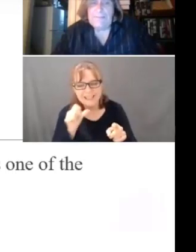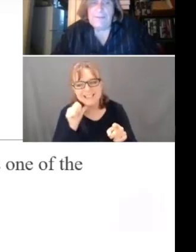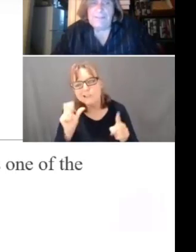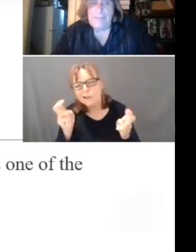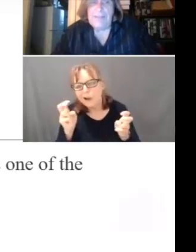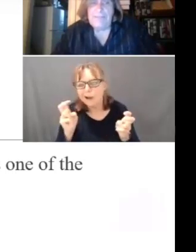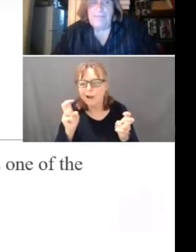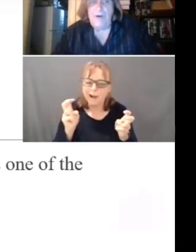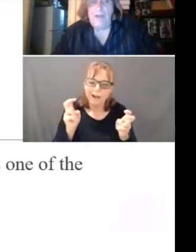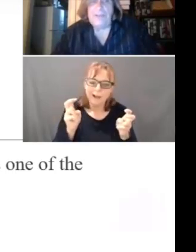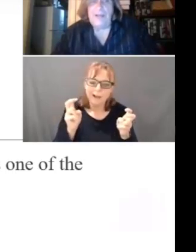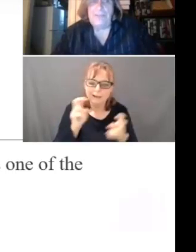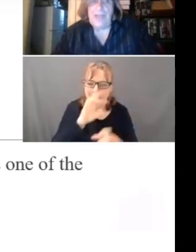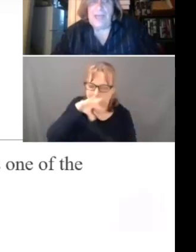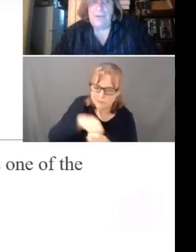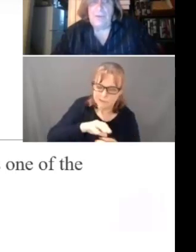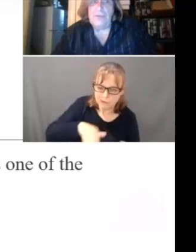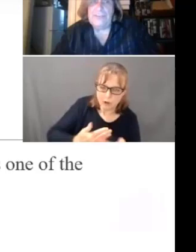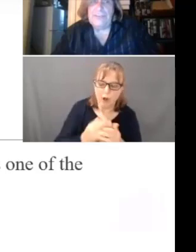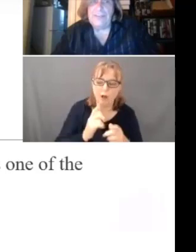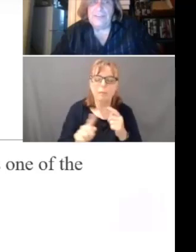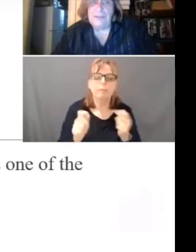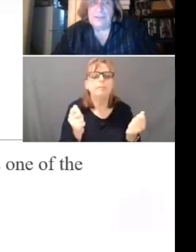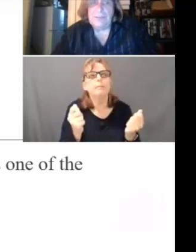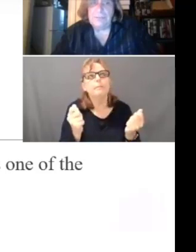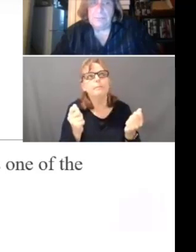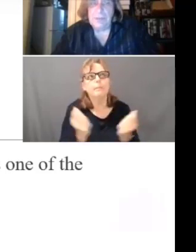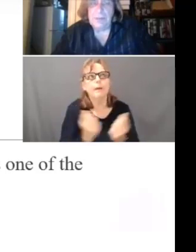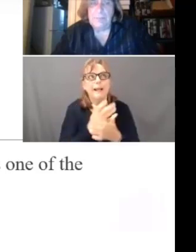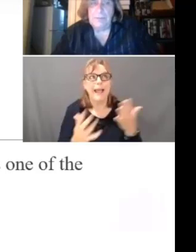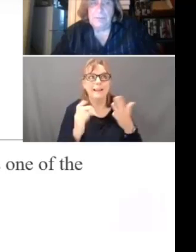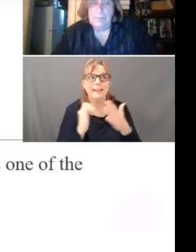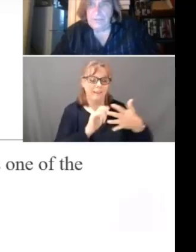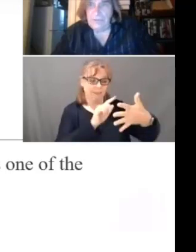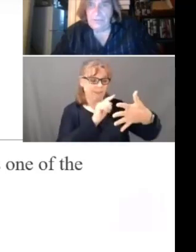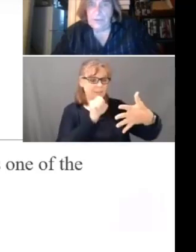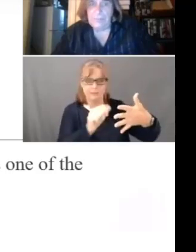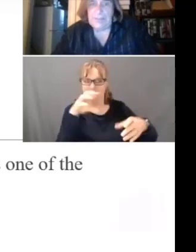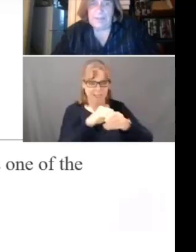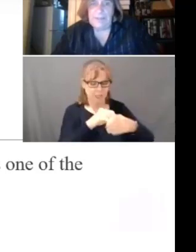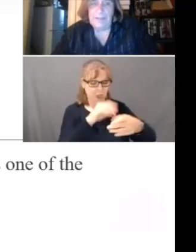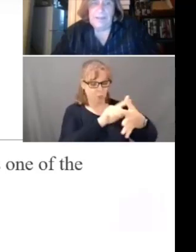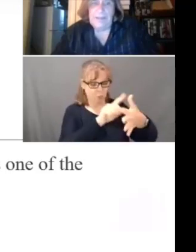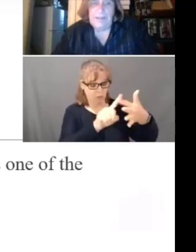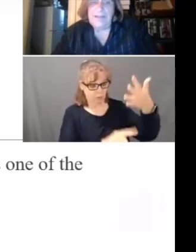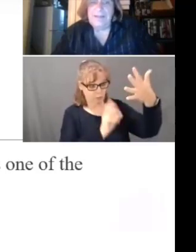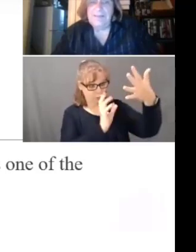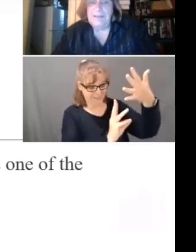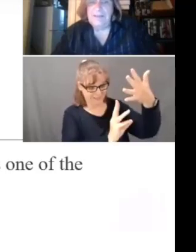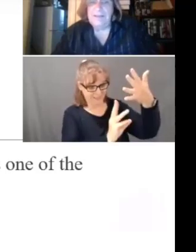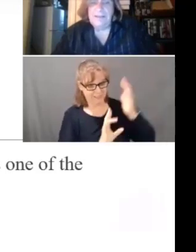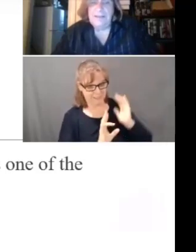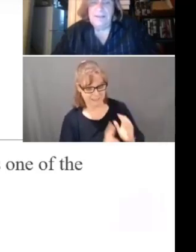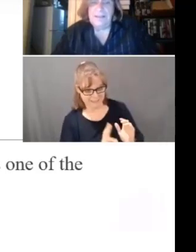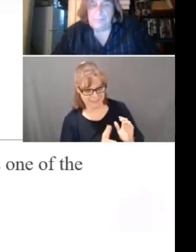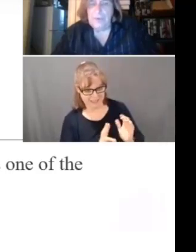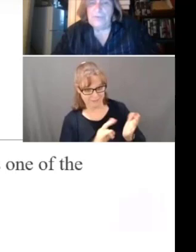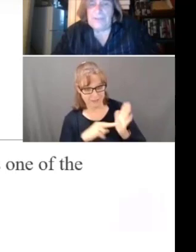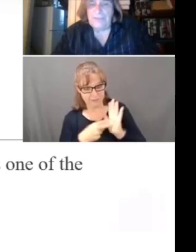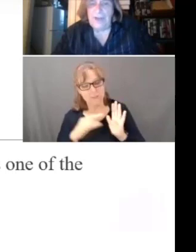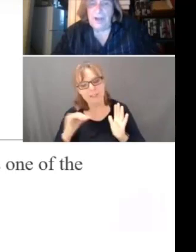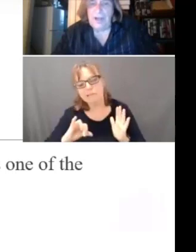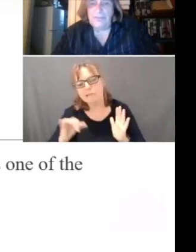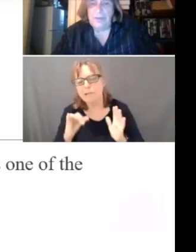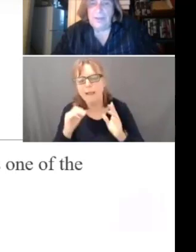something that falls outside of those six reasons for a complaint is an incident that the